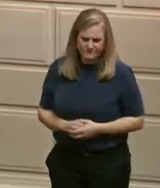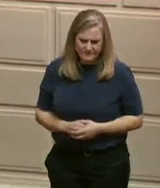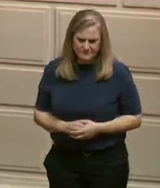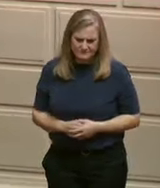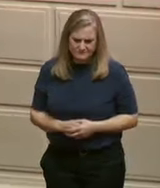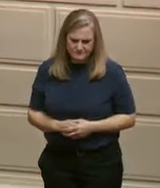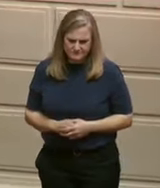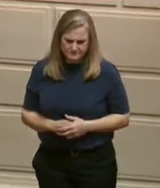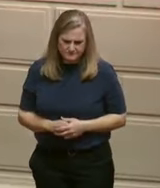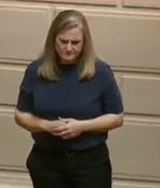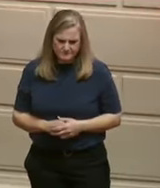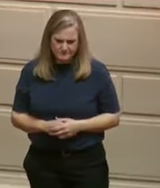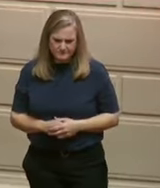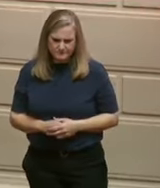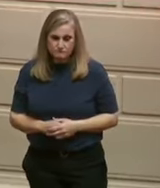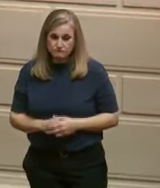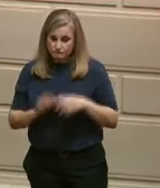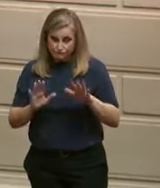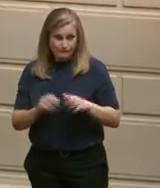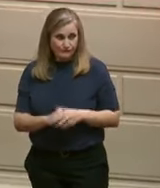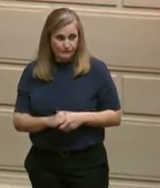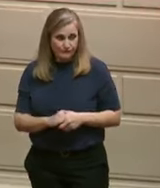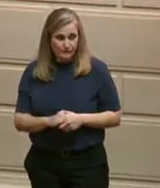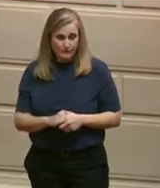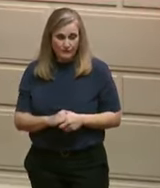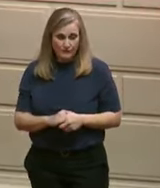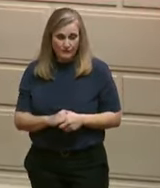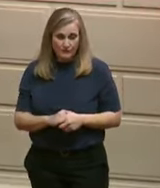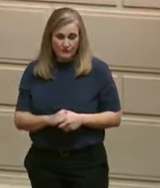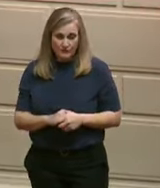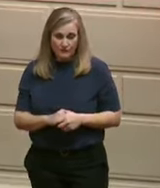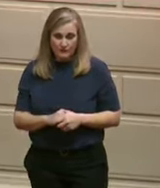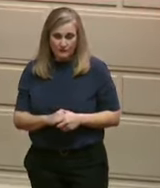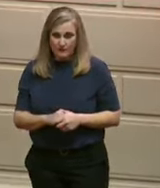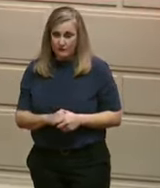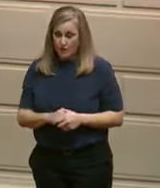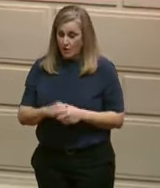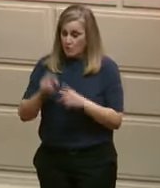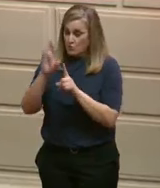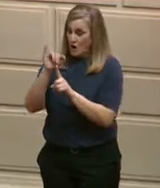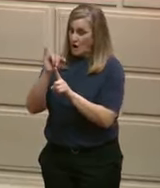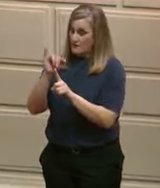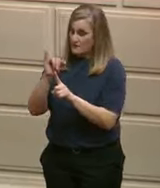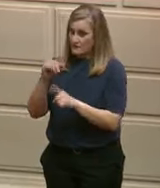become what we believe we can be.